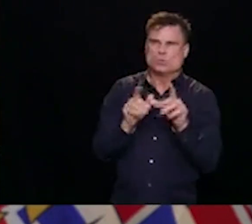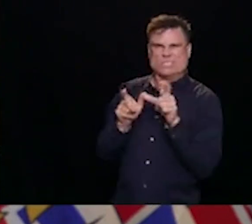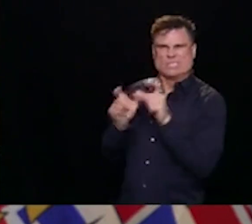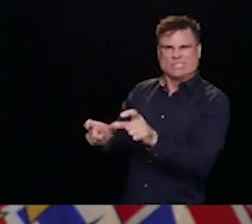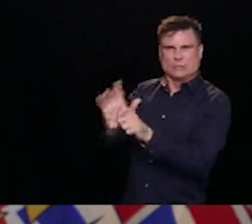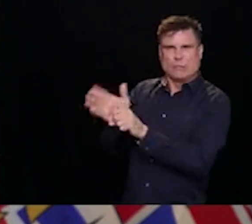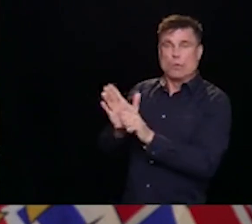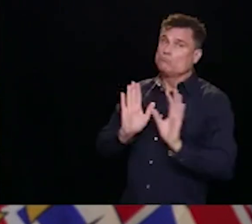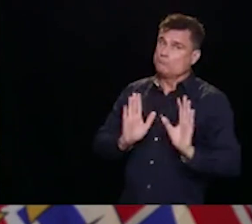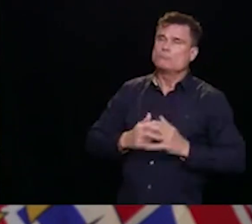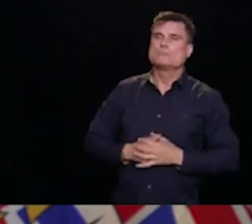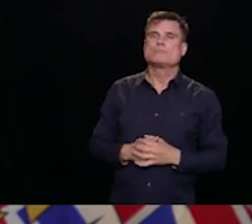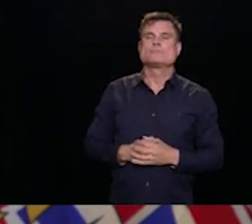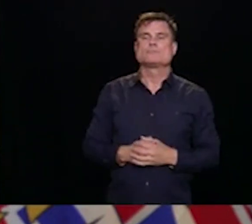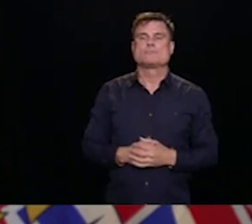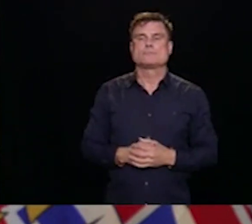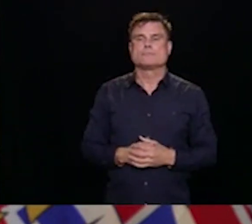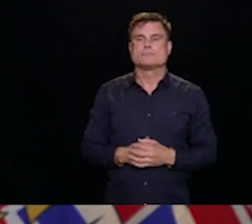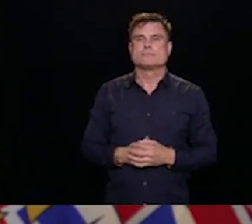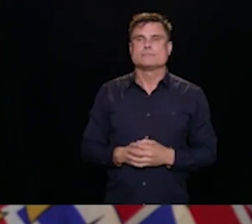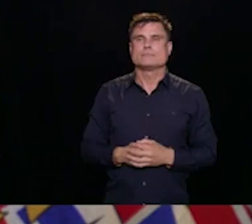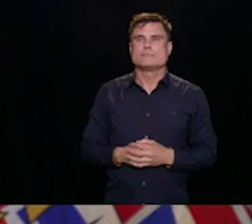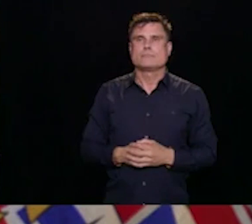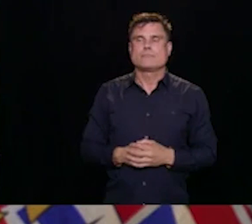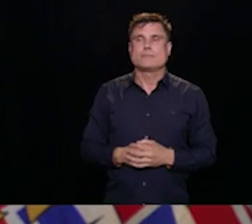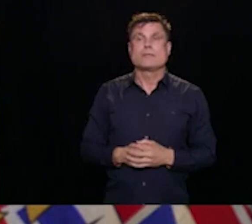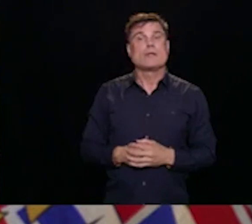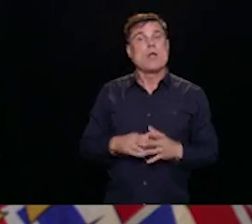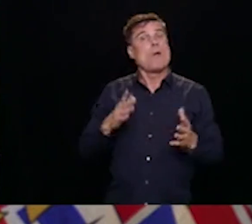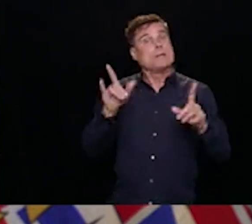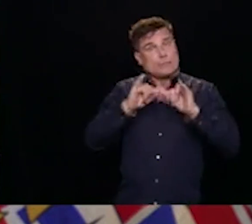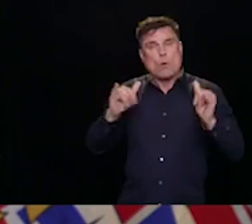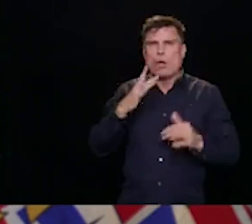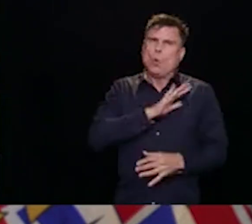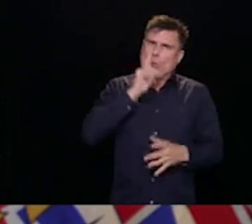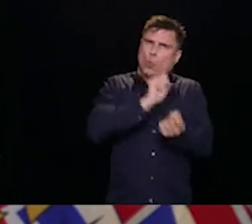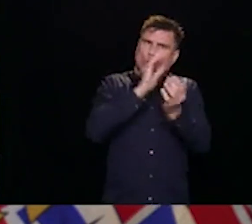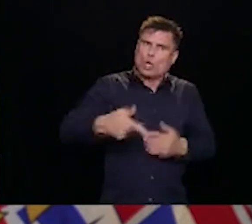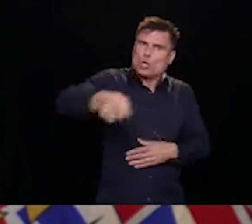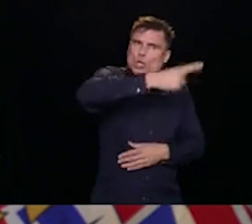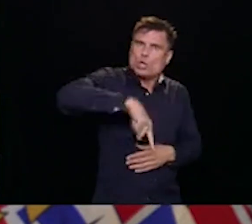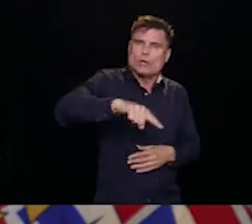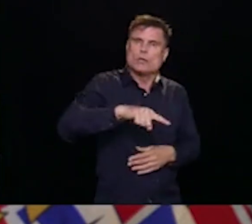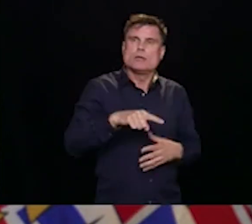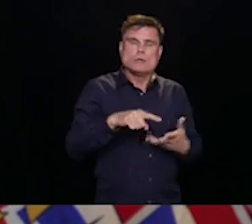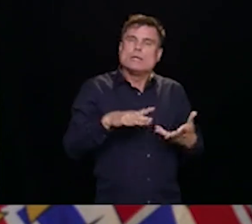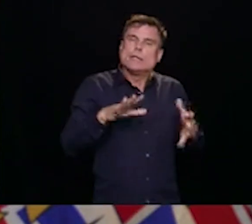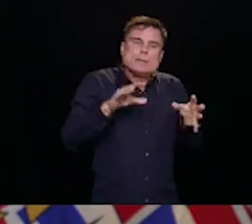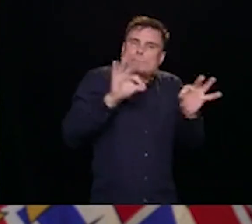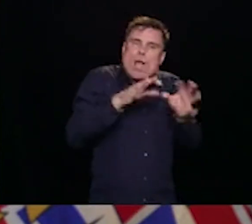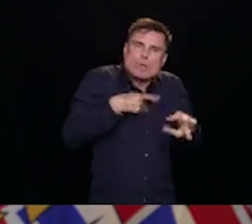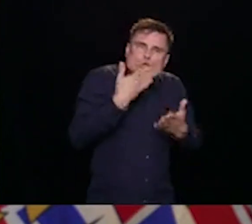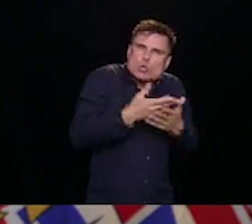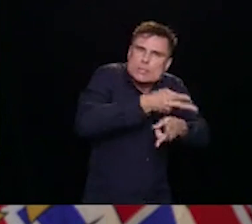how we have managed this, both to support the workers, so that they get the care that they need, but also to protect our communities.